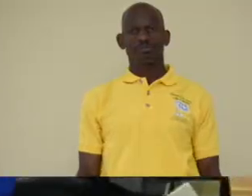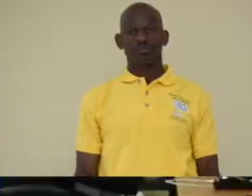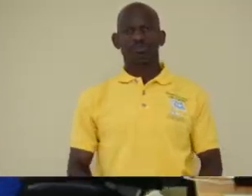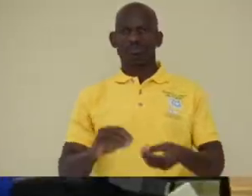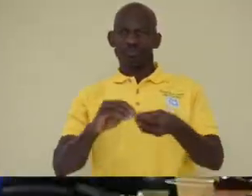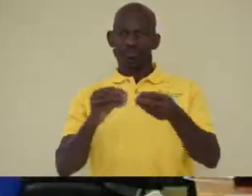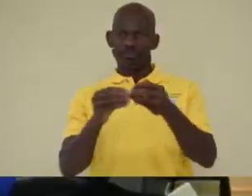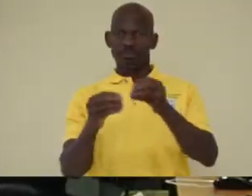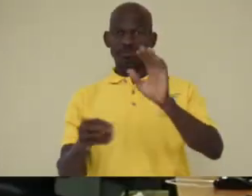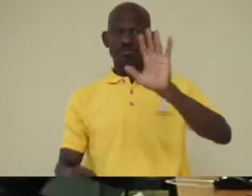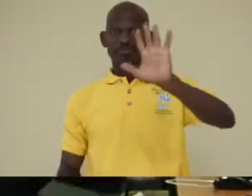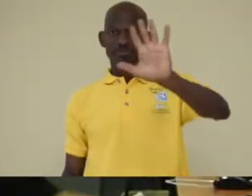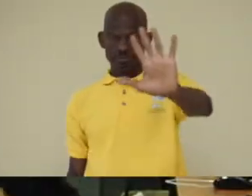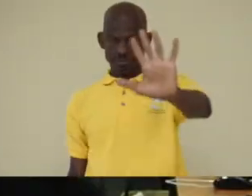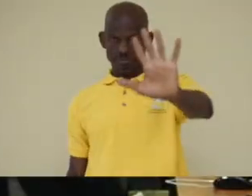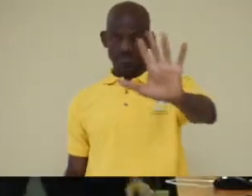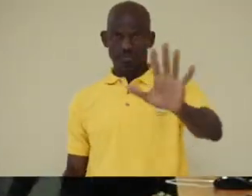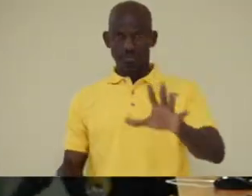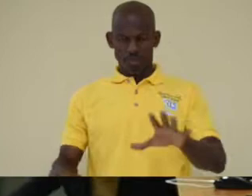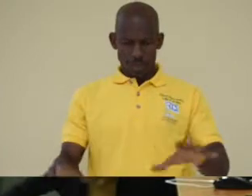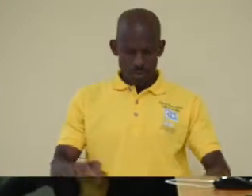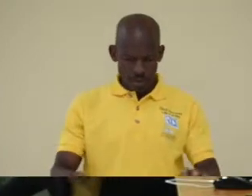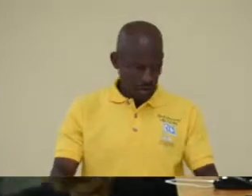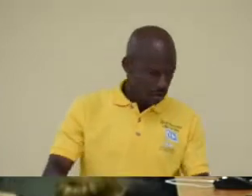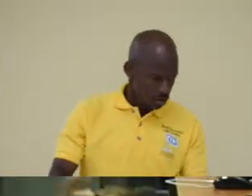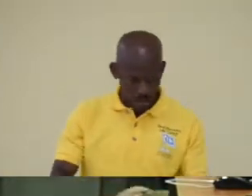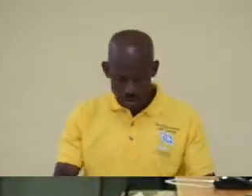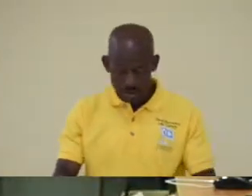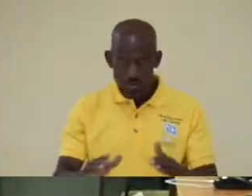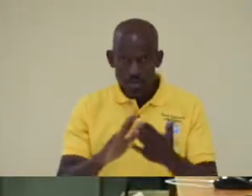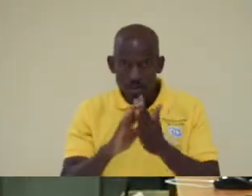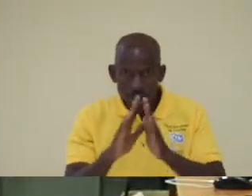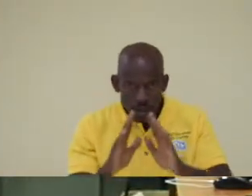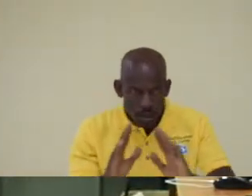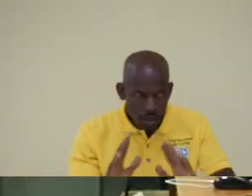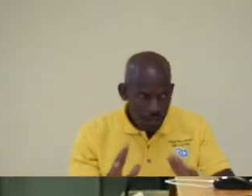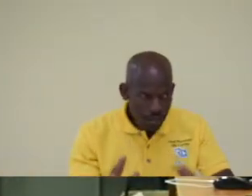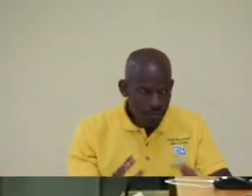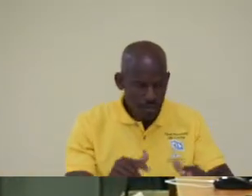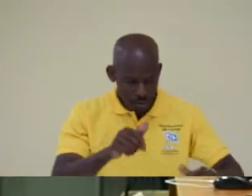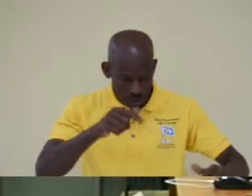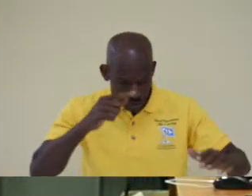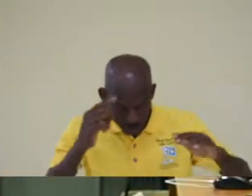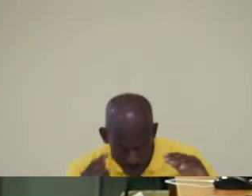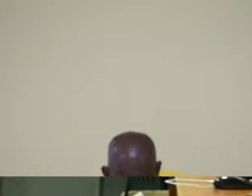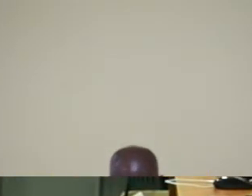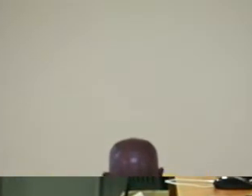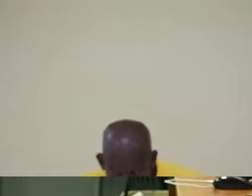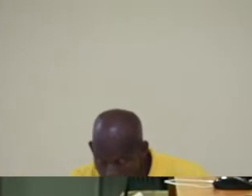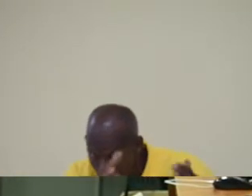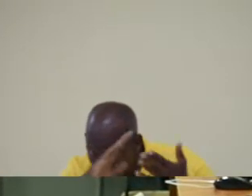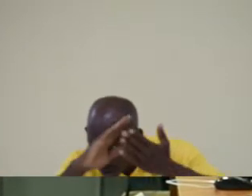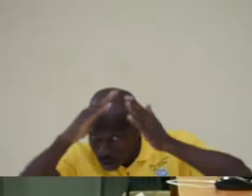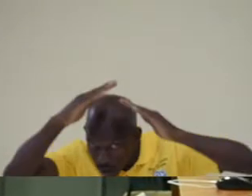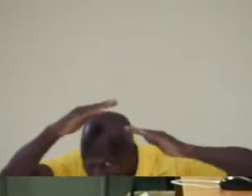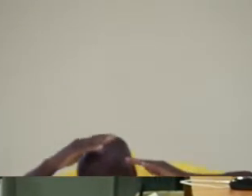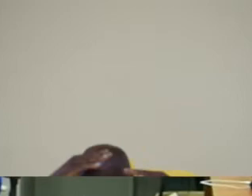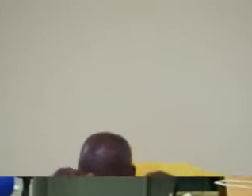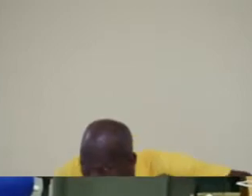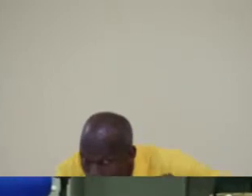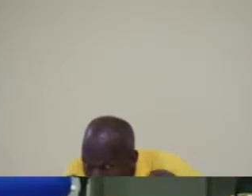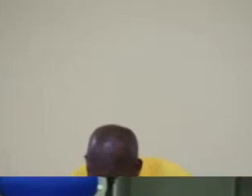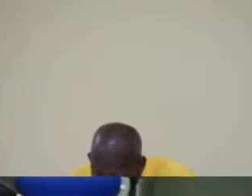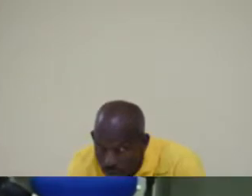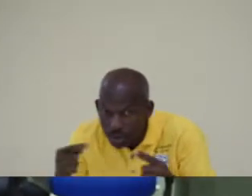Step 5. When the ground starts to shake, remain calm. Drop, cover, and hold on until the